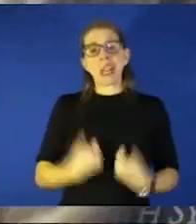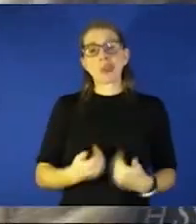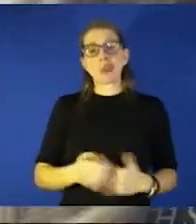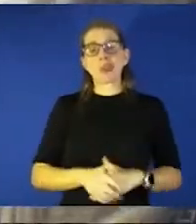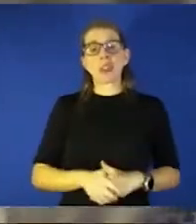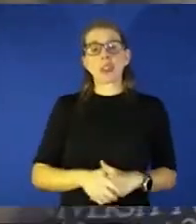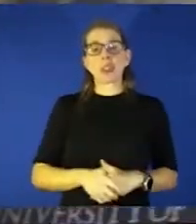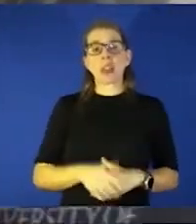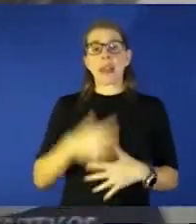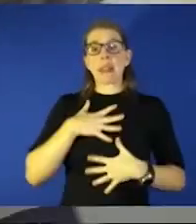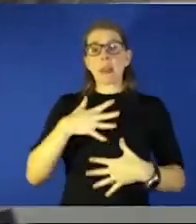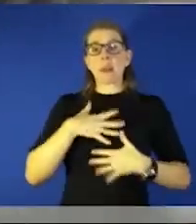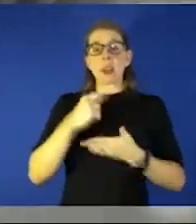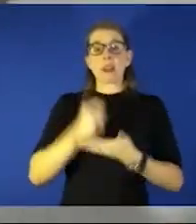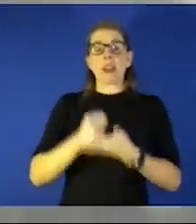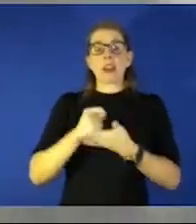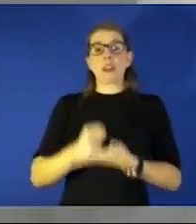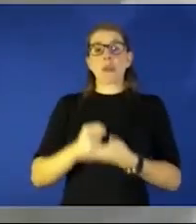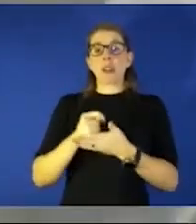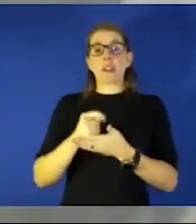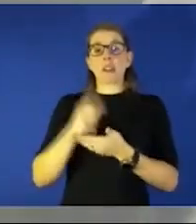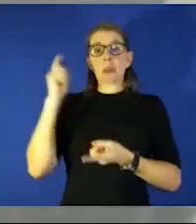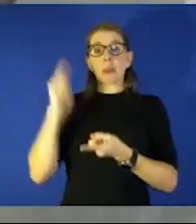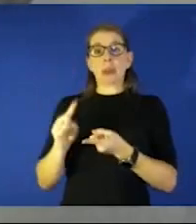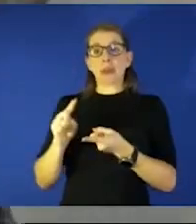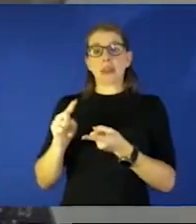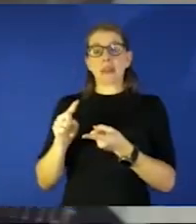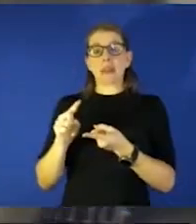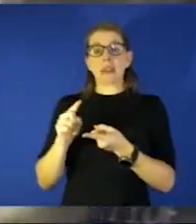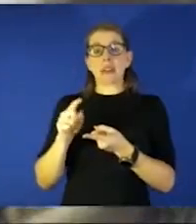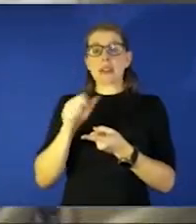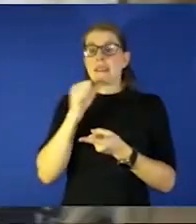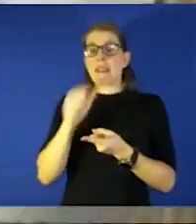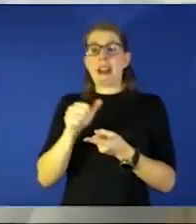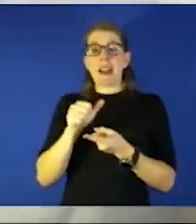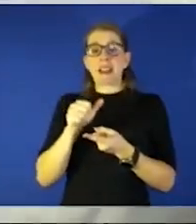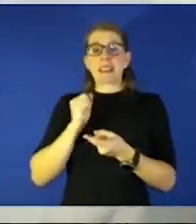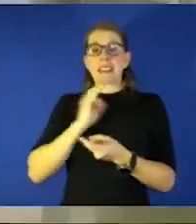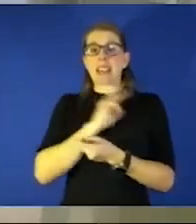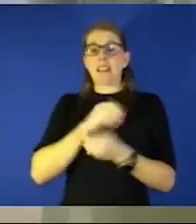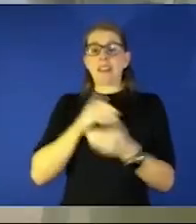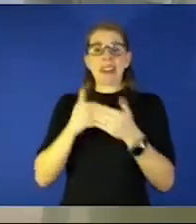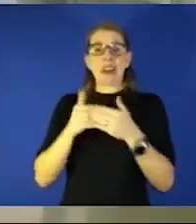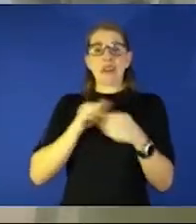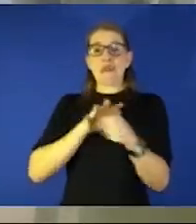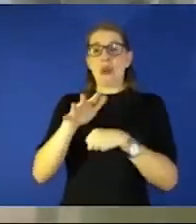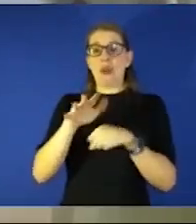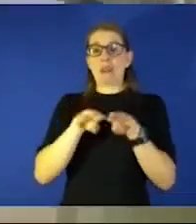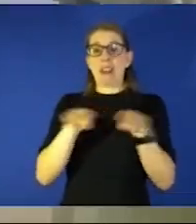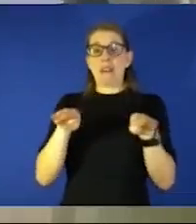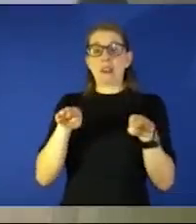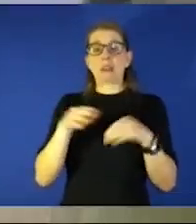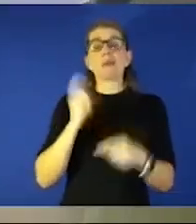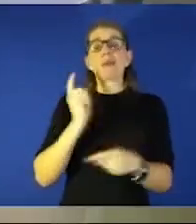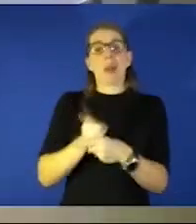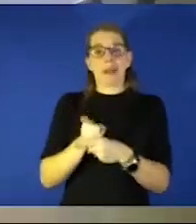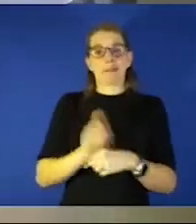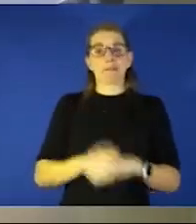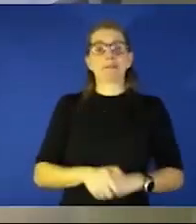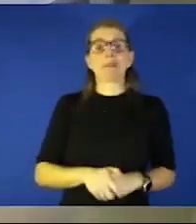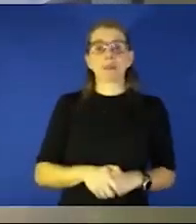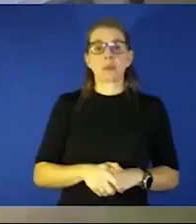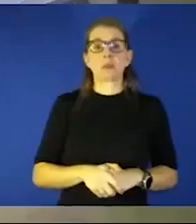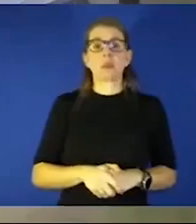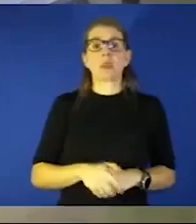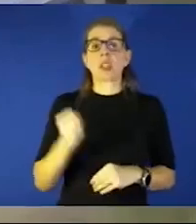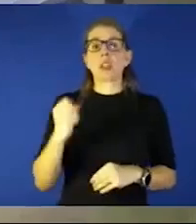respiratory therapists we should have right I mean we're not staffed our full level or anywhere near and think we are yeah so we're